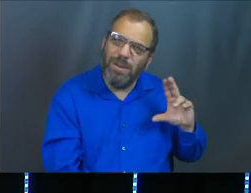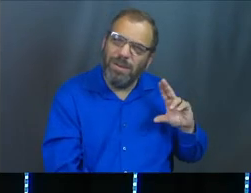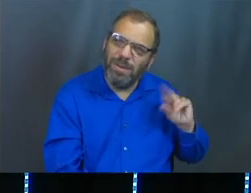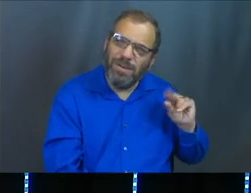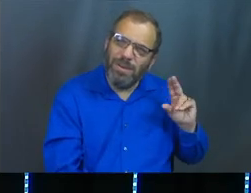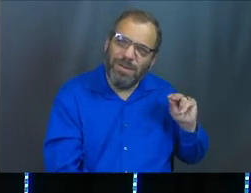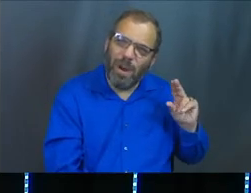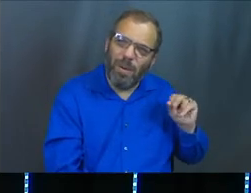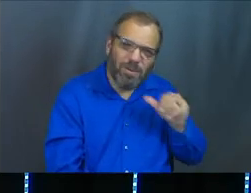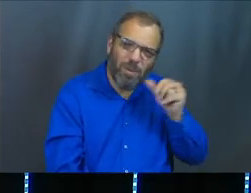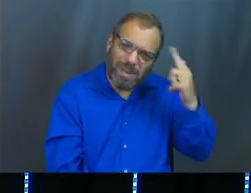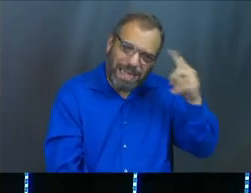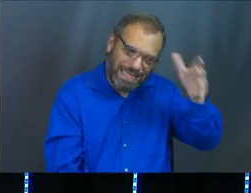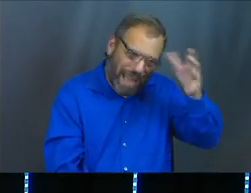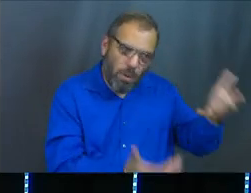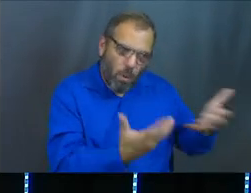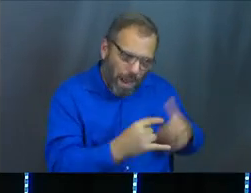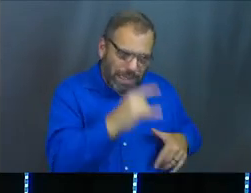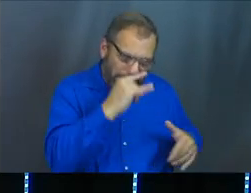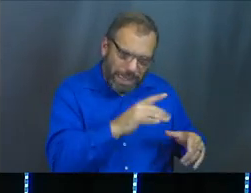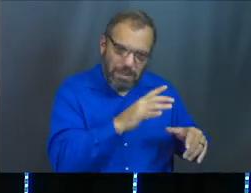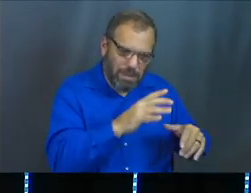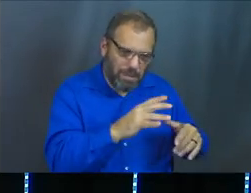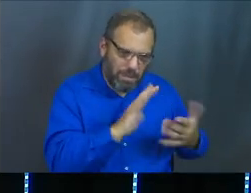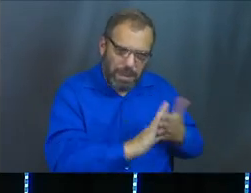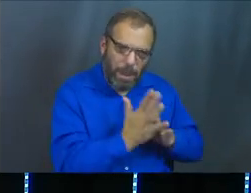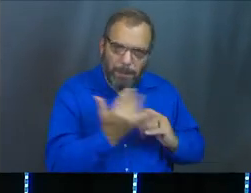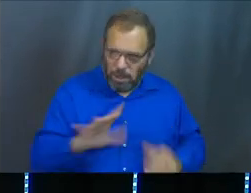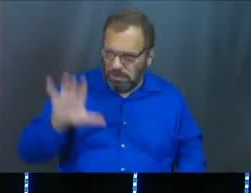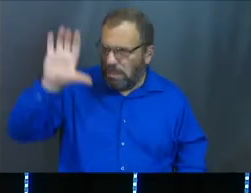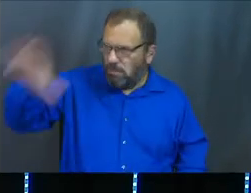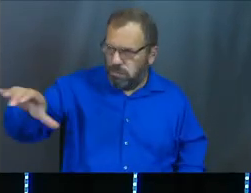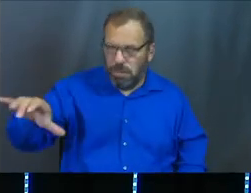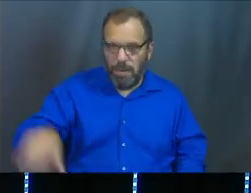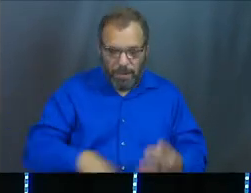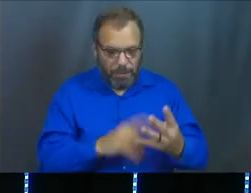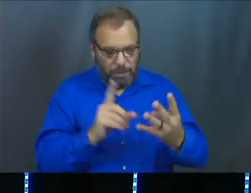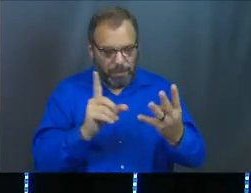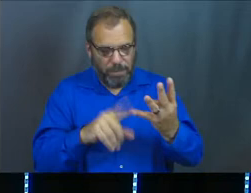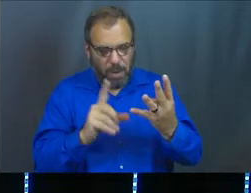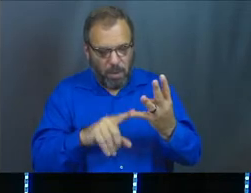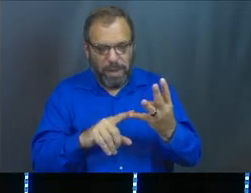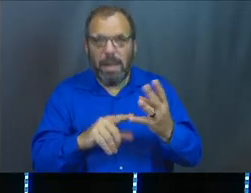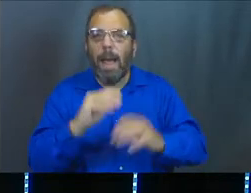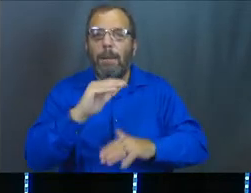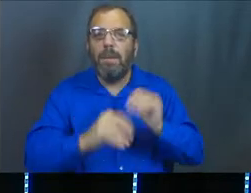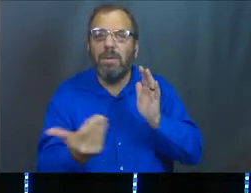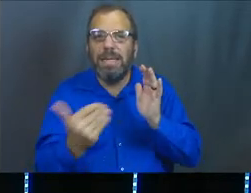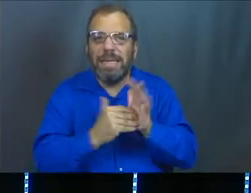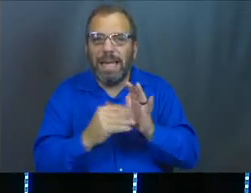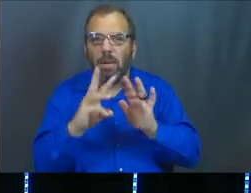Don't think that to yourself. He didn't want them to get burned. Next, his redemptive will.